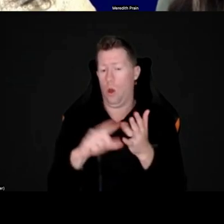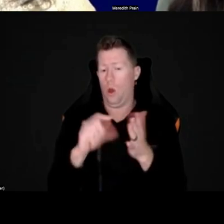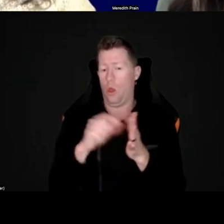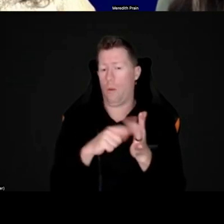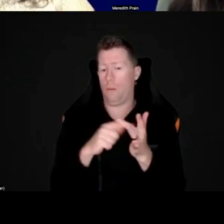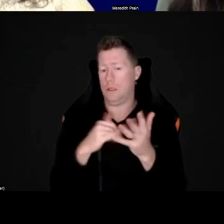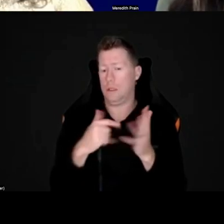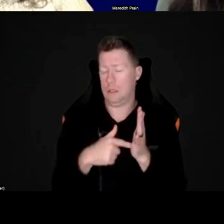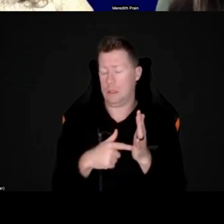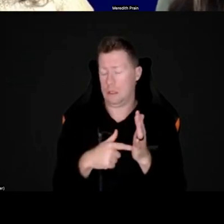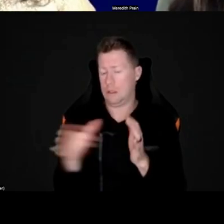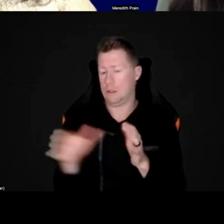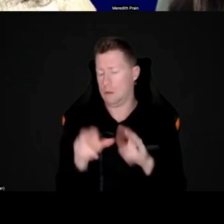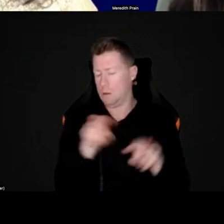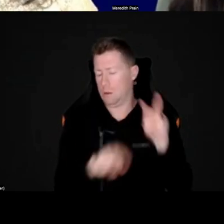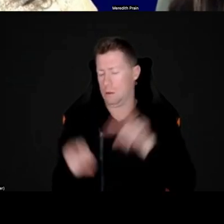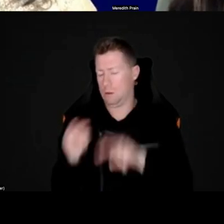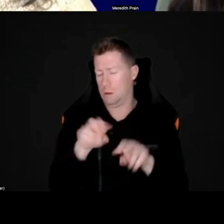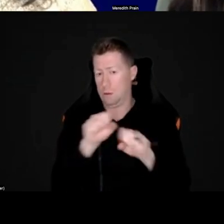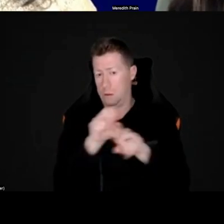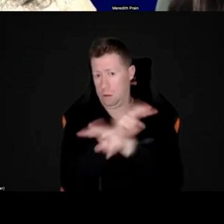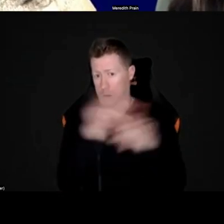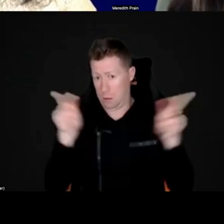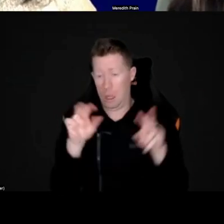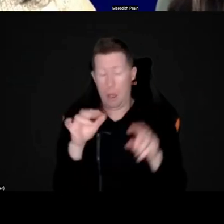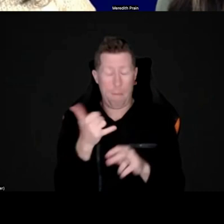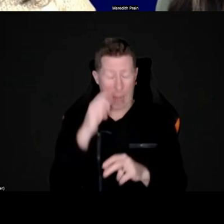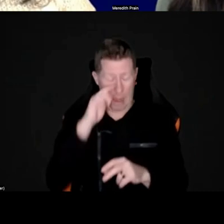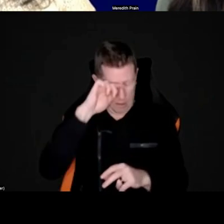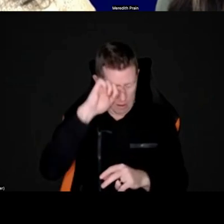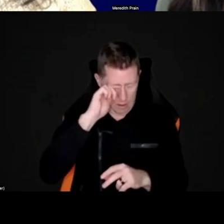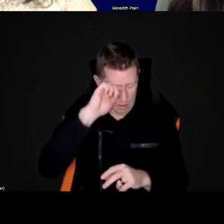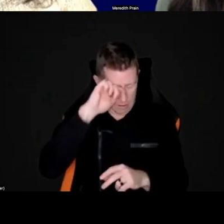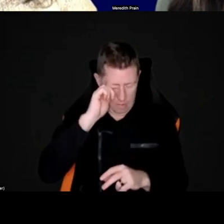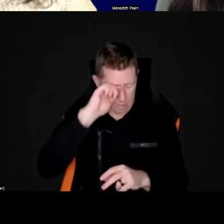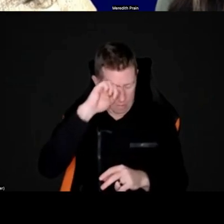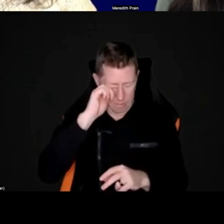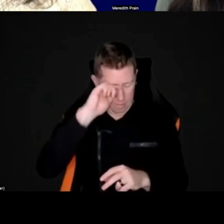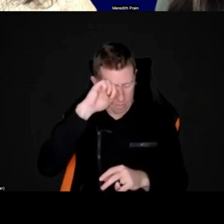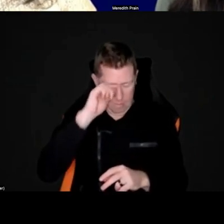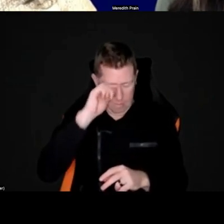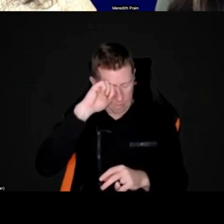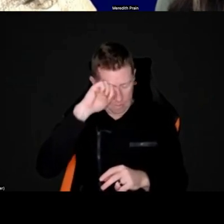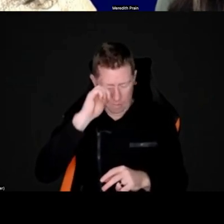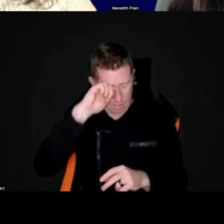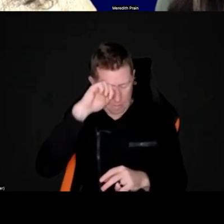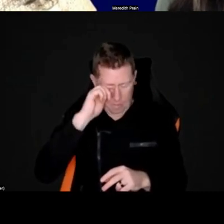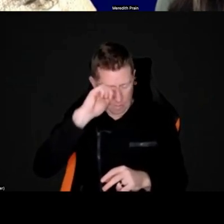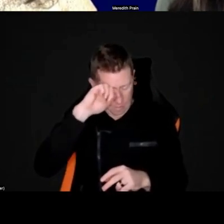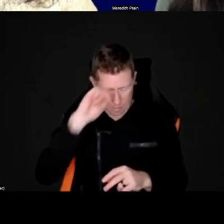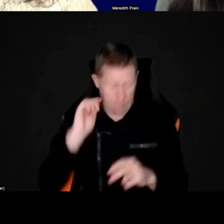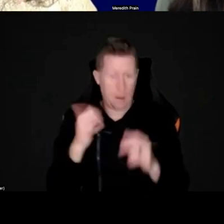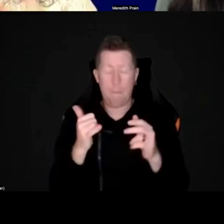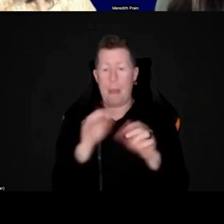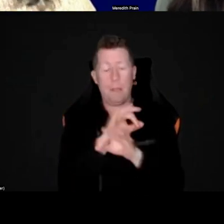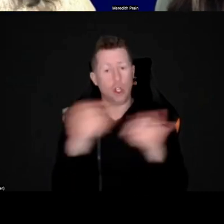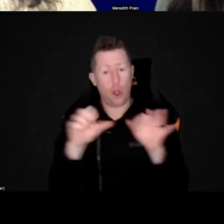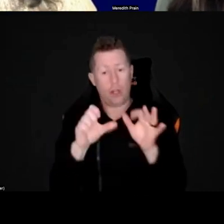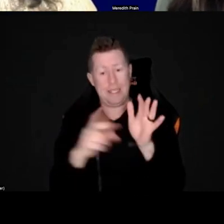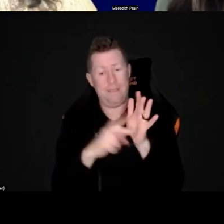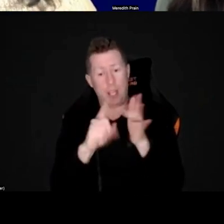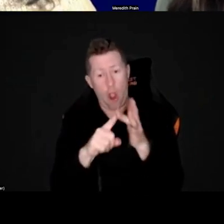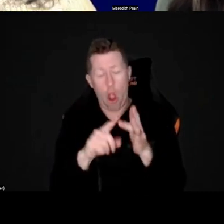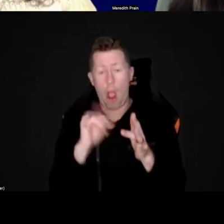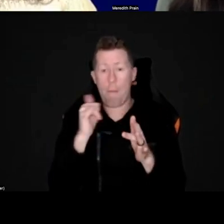vision. So it might actually not necessarily be CBI, um, but it might be their focusing